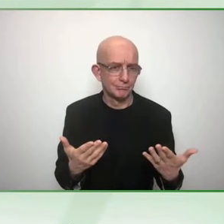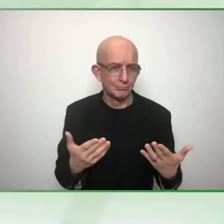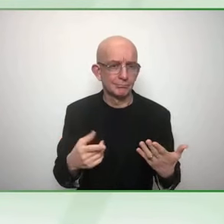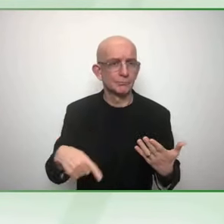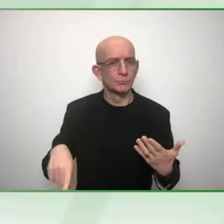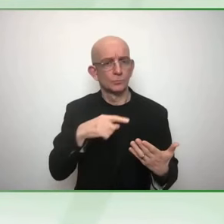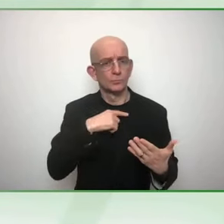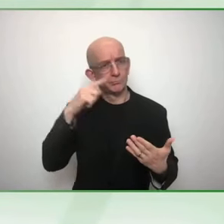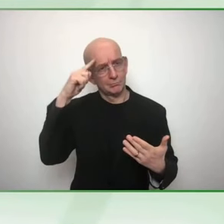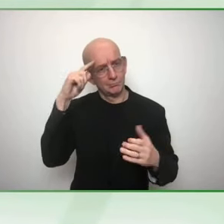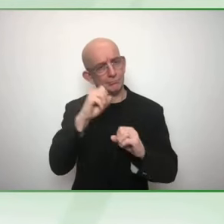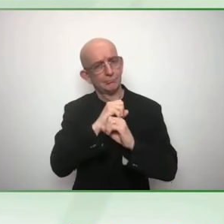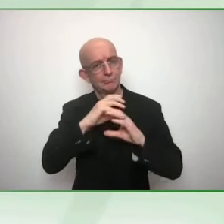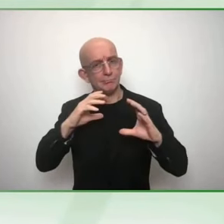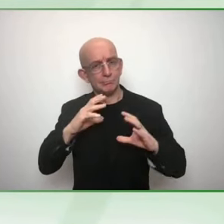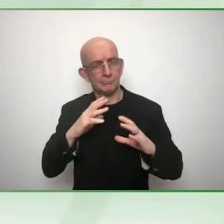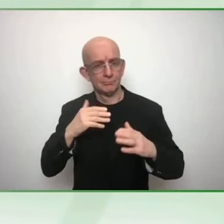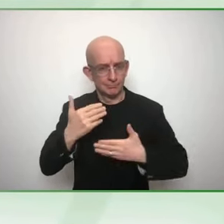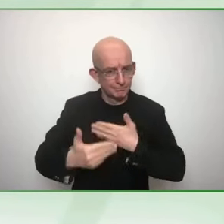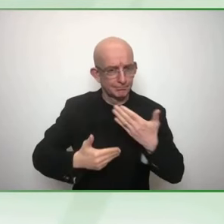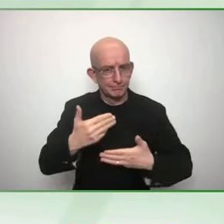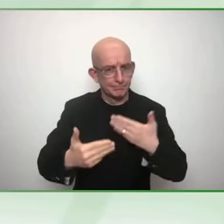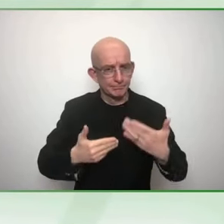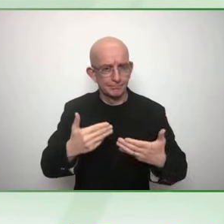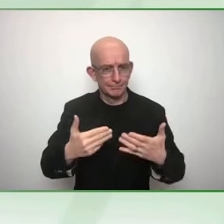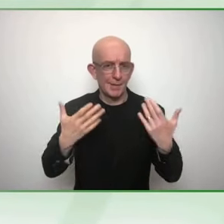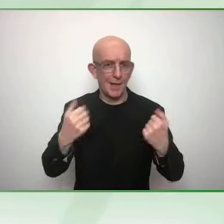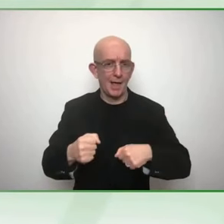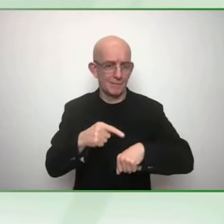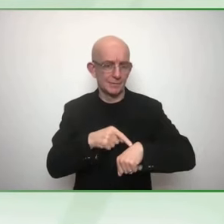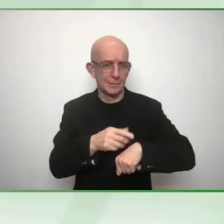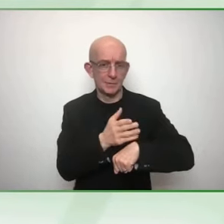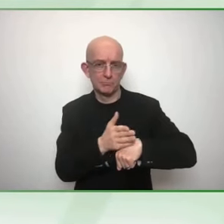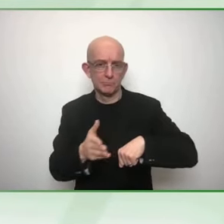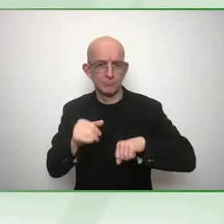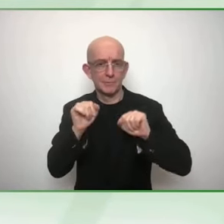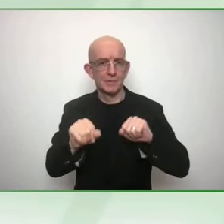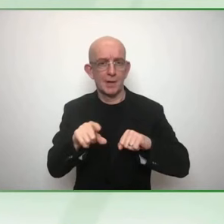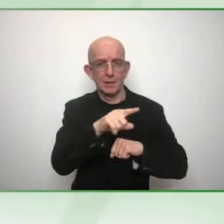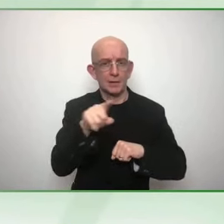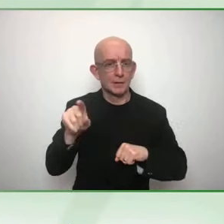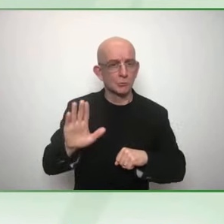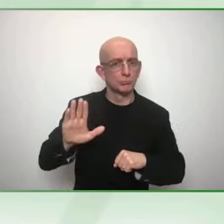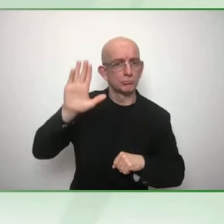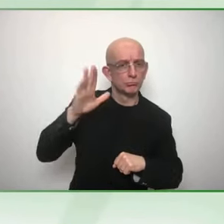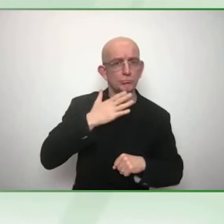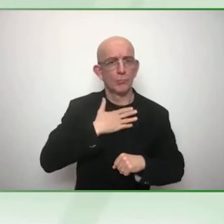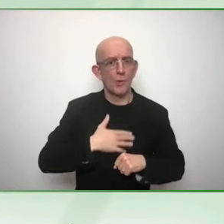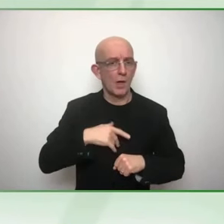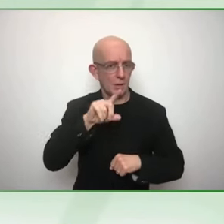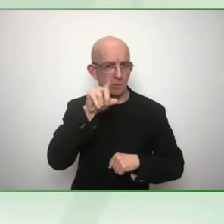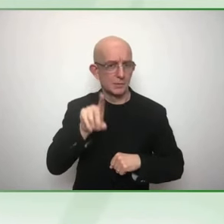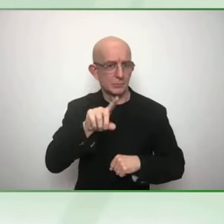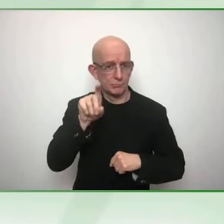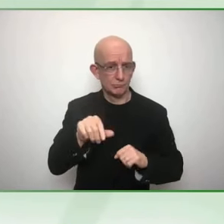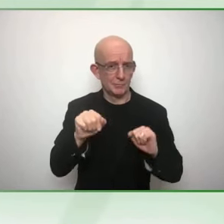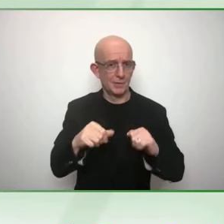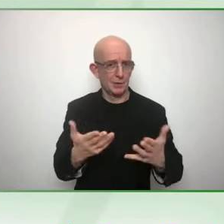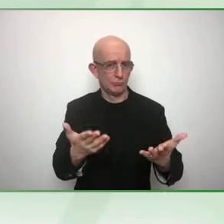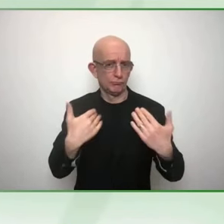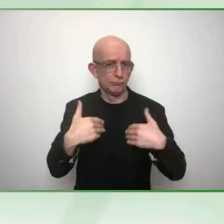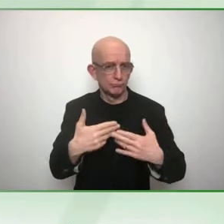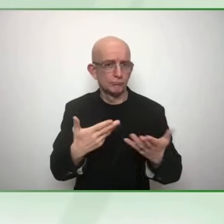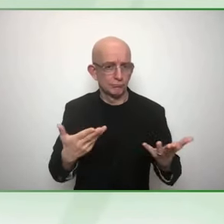So really, at its core, we're talking about not just achieving the vision of the